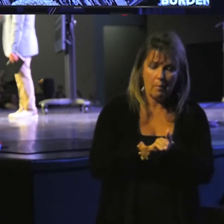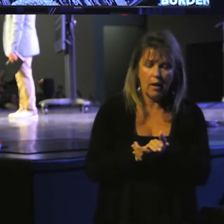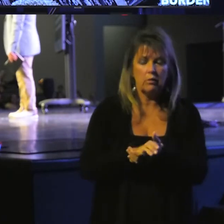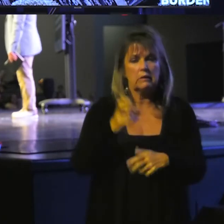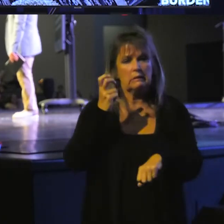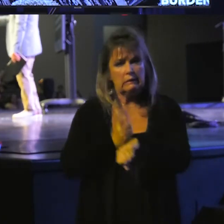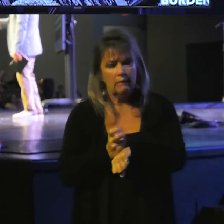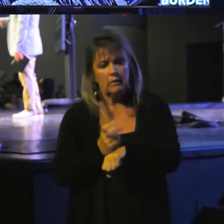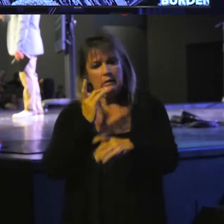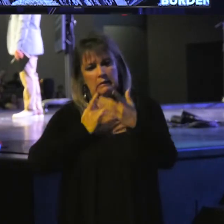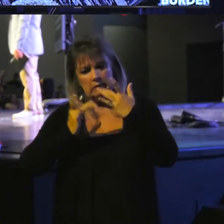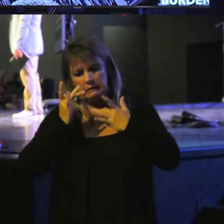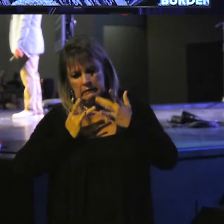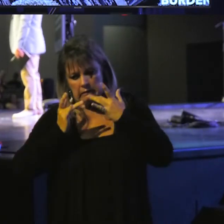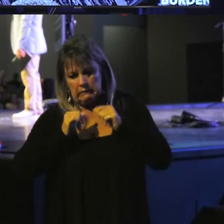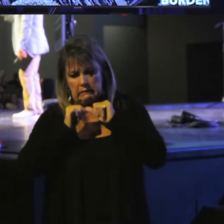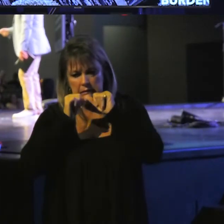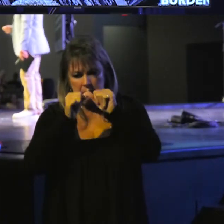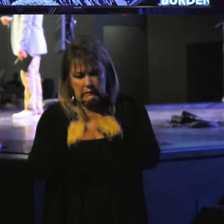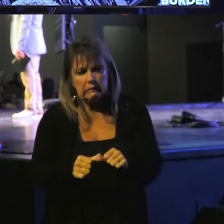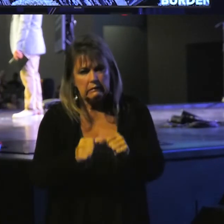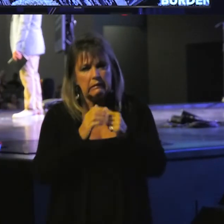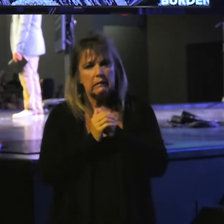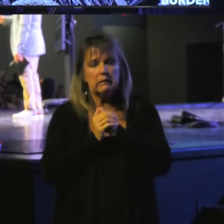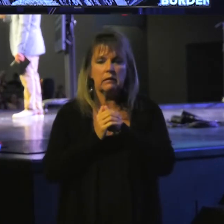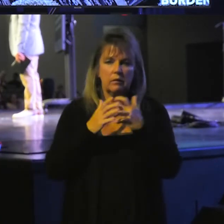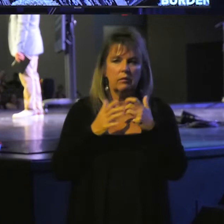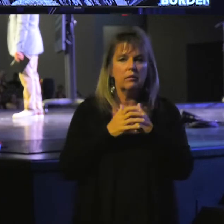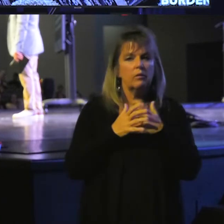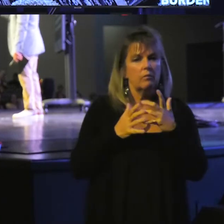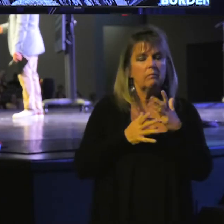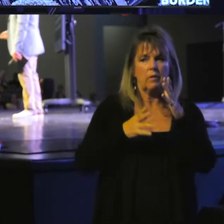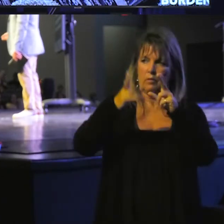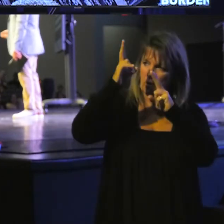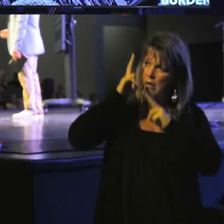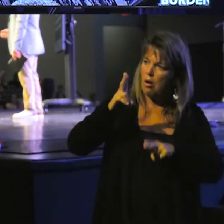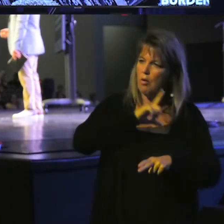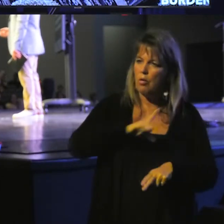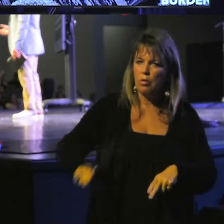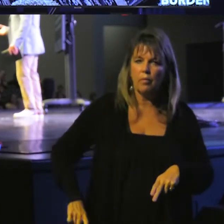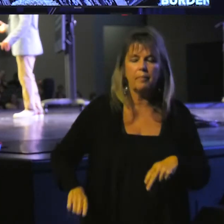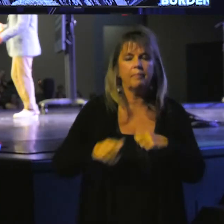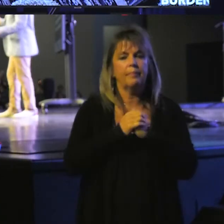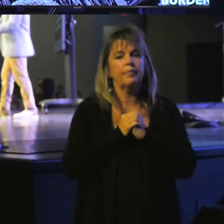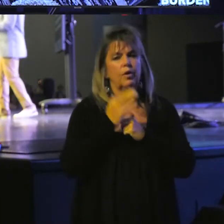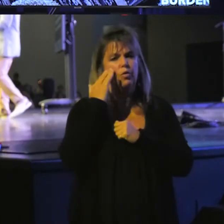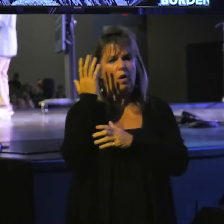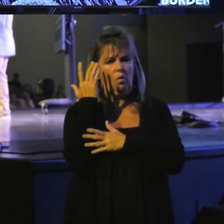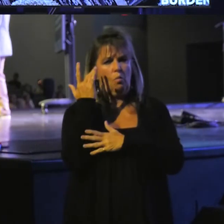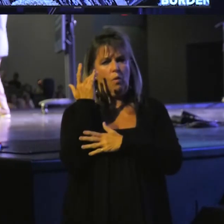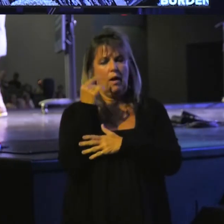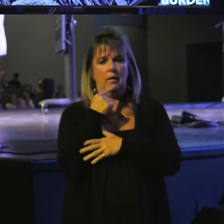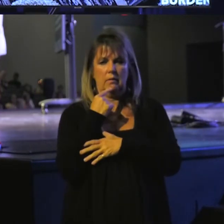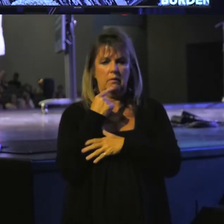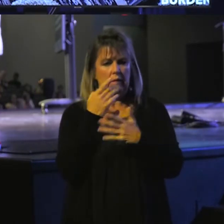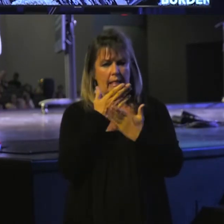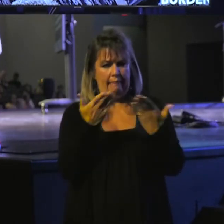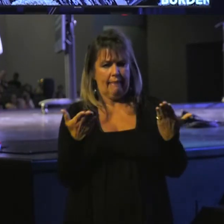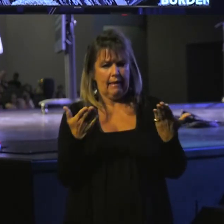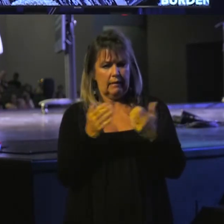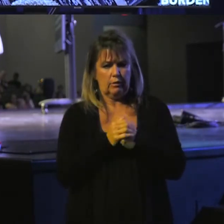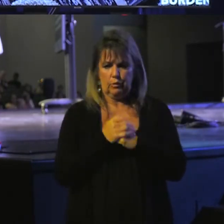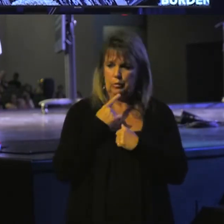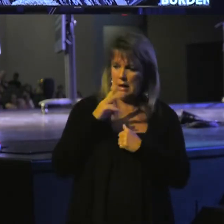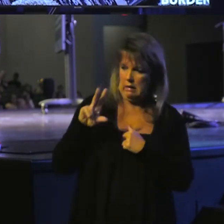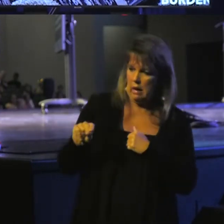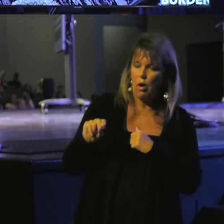difficult to plow through and to grind and to honor the Lord? You know why you say no to things so